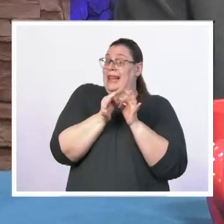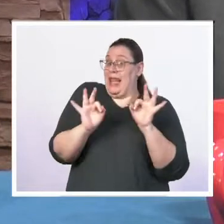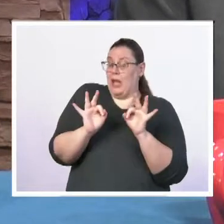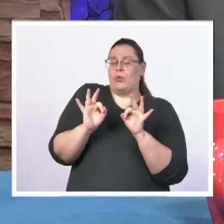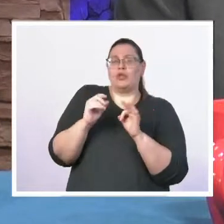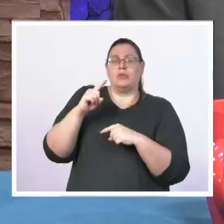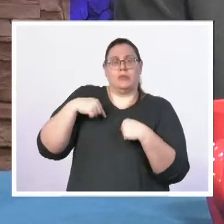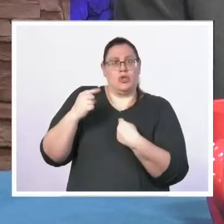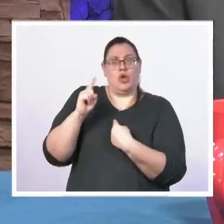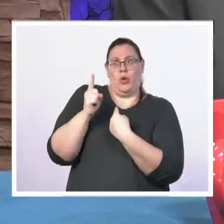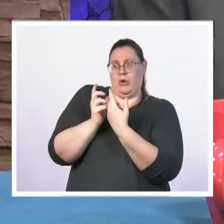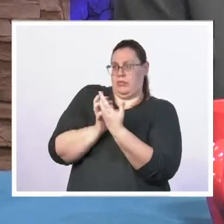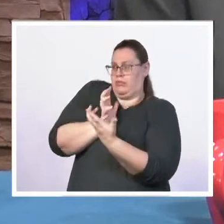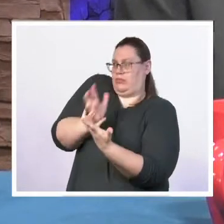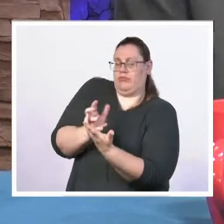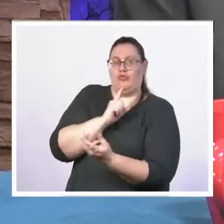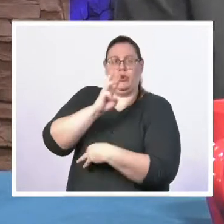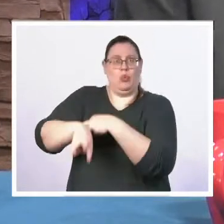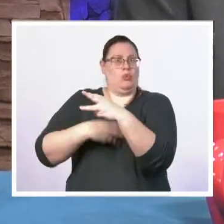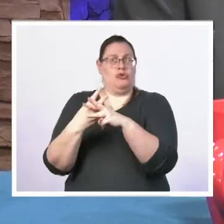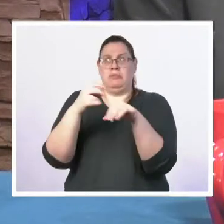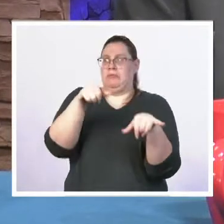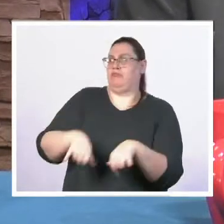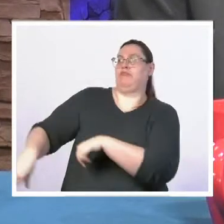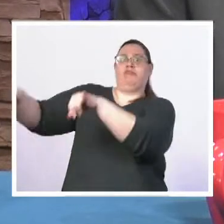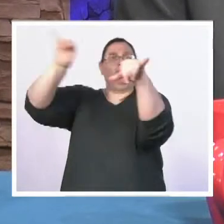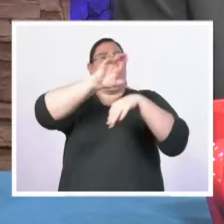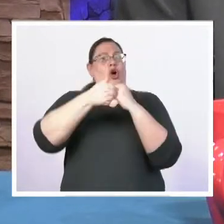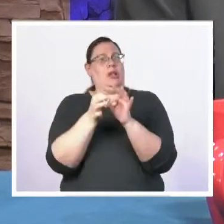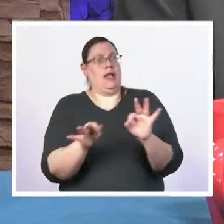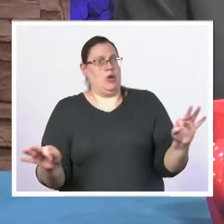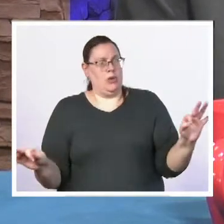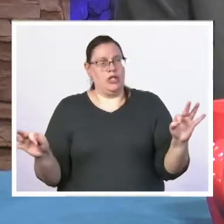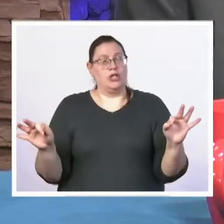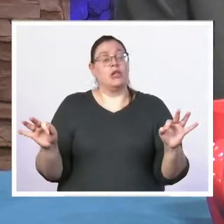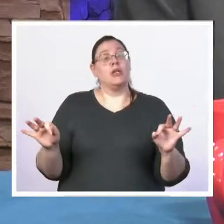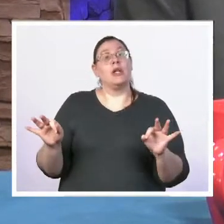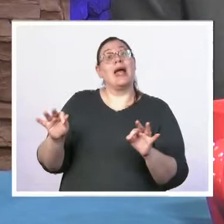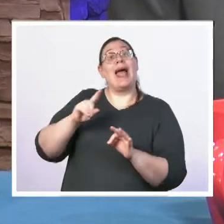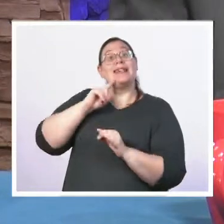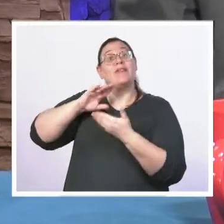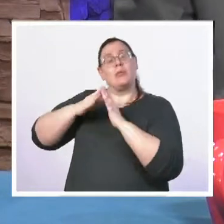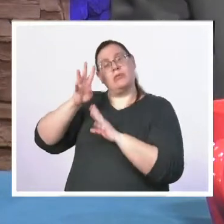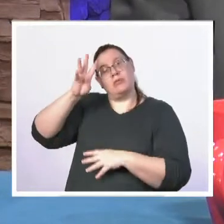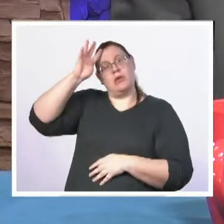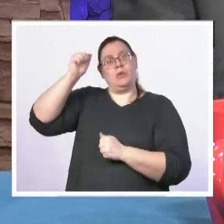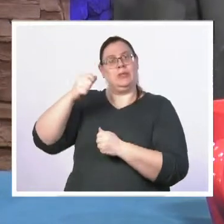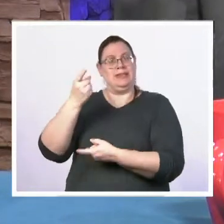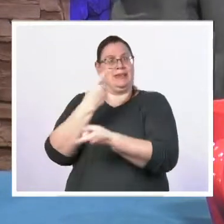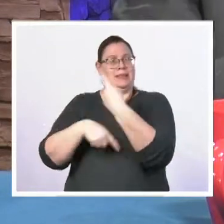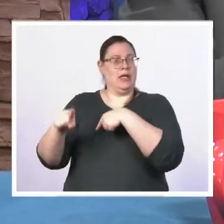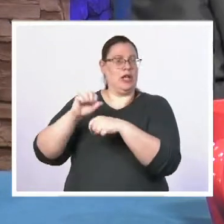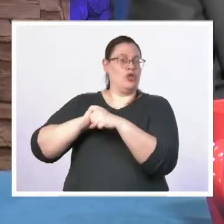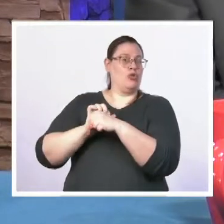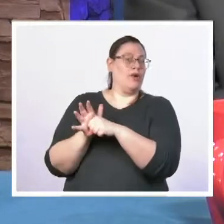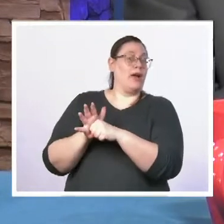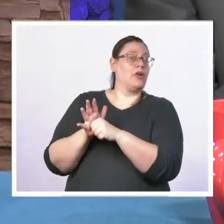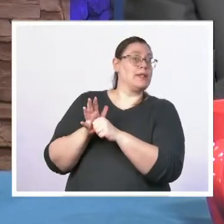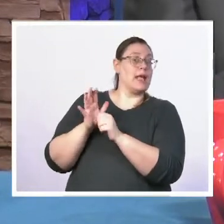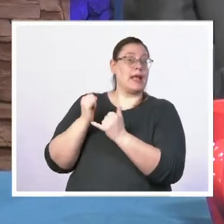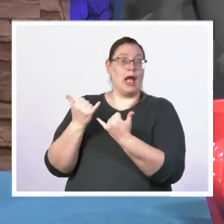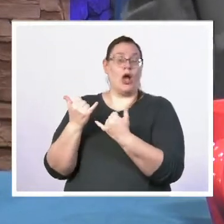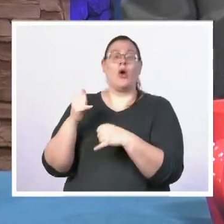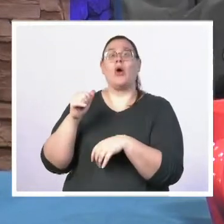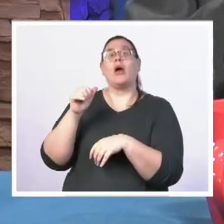the language has always adapted to reality just like any other language and we came up more the deaf community came up with coronavirus